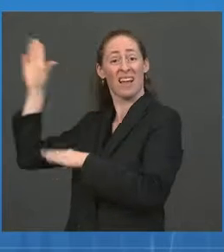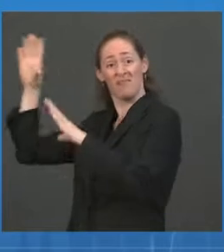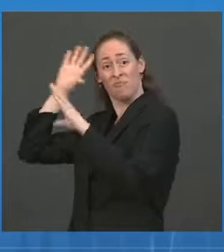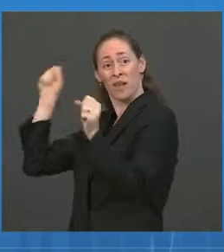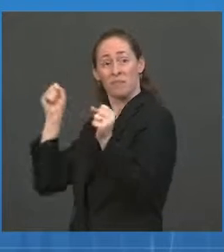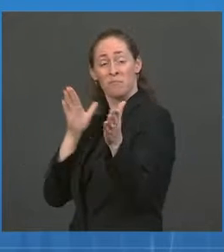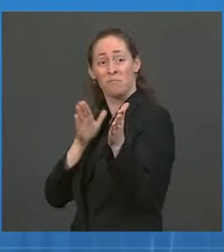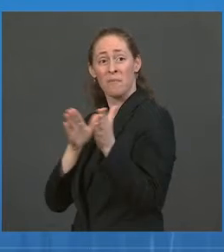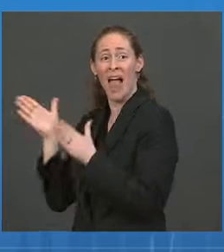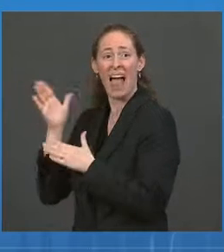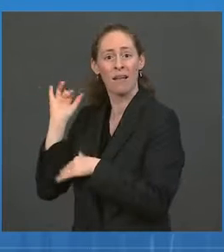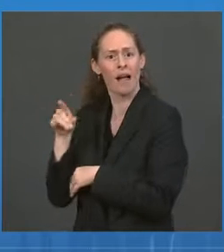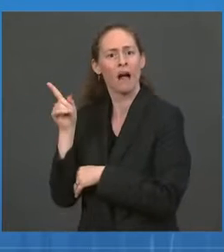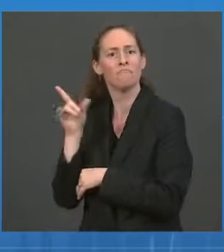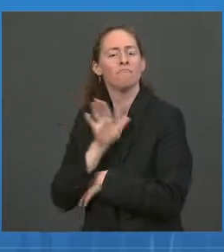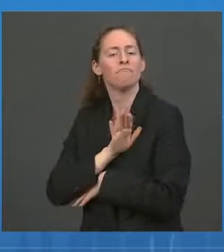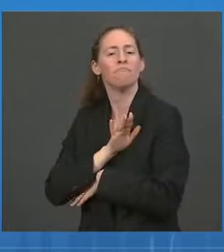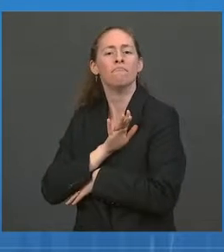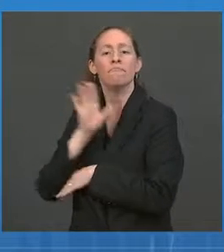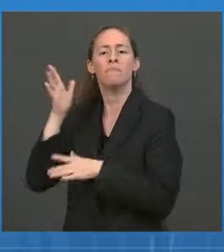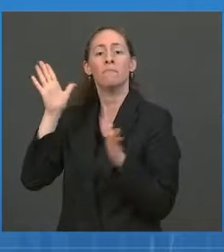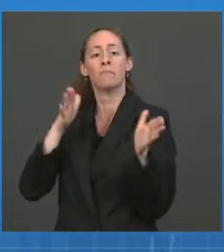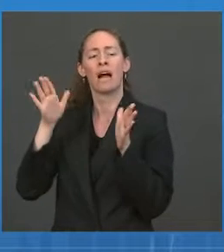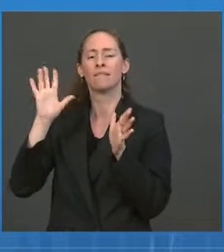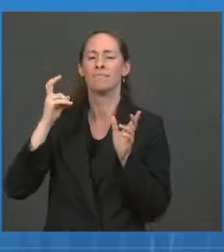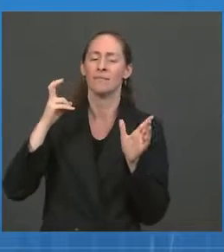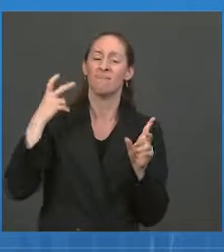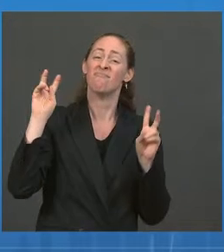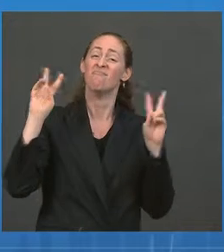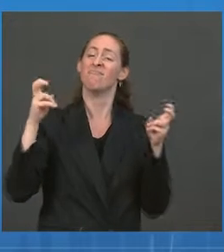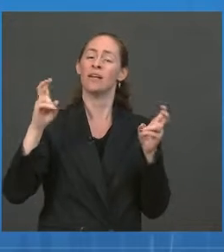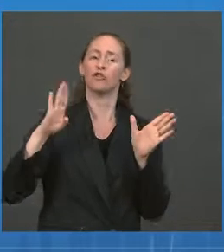and most powerful economic stimulus ever enacted.